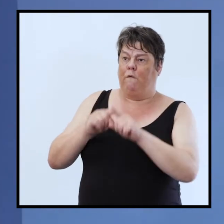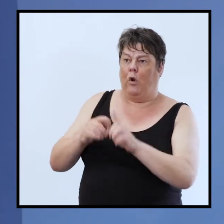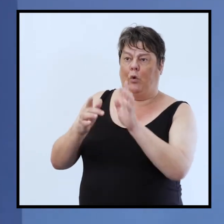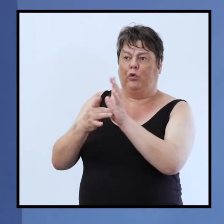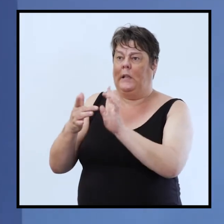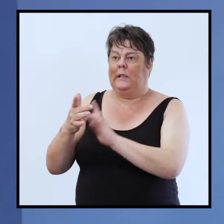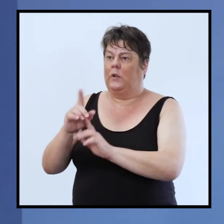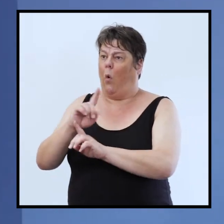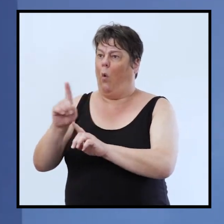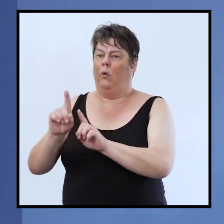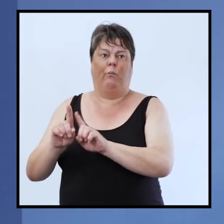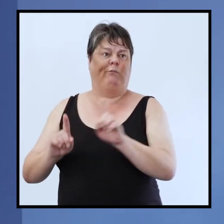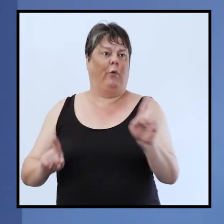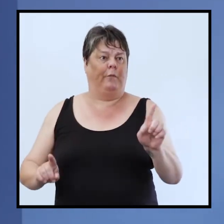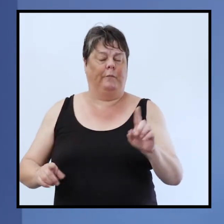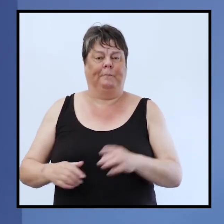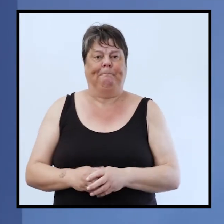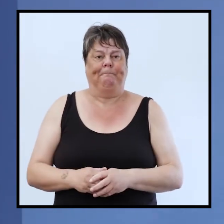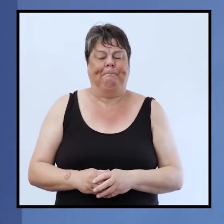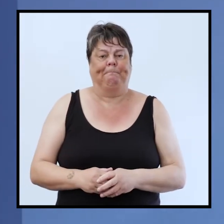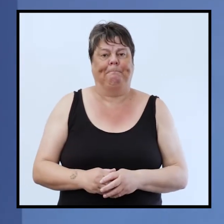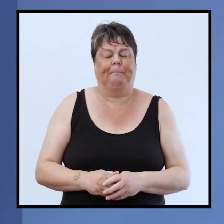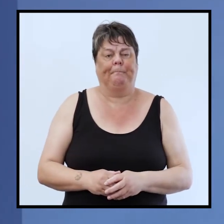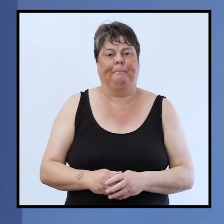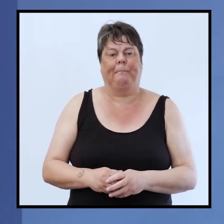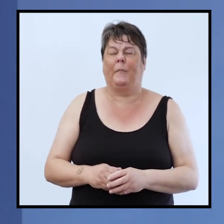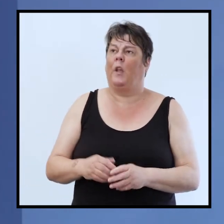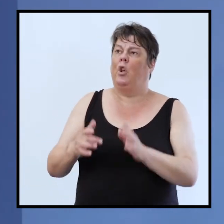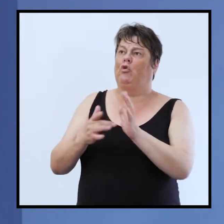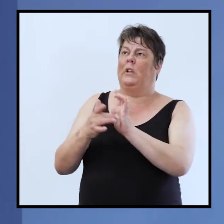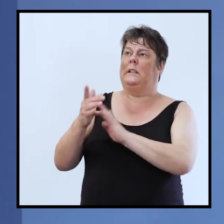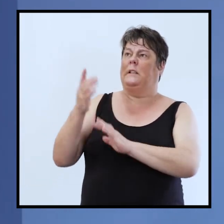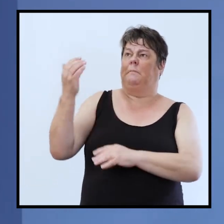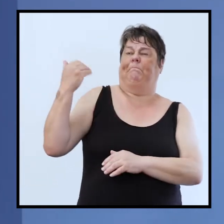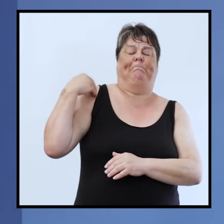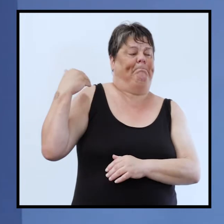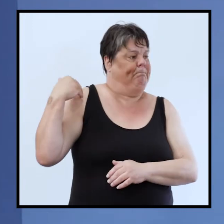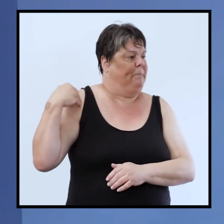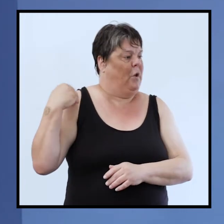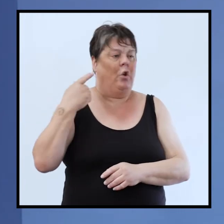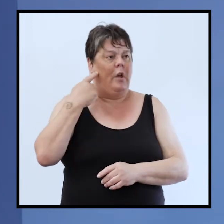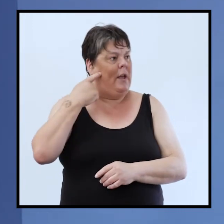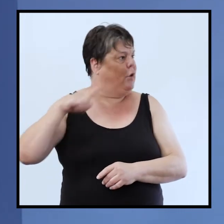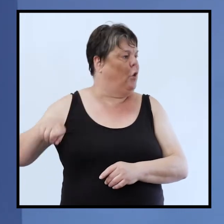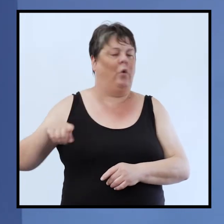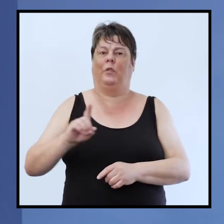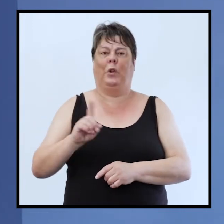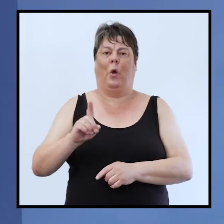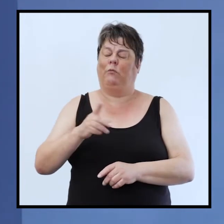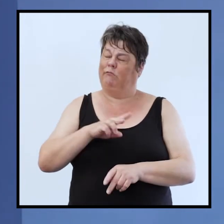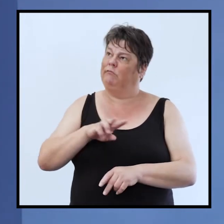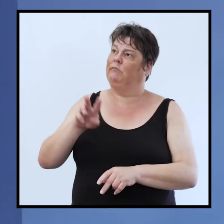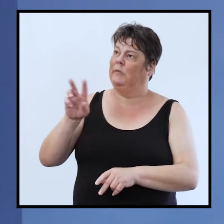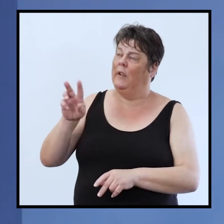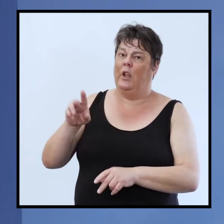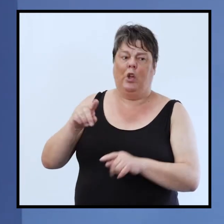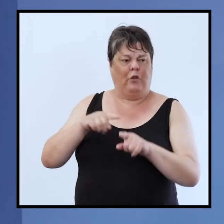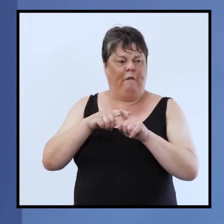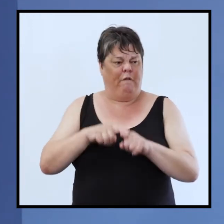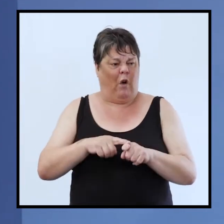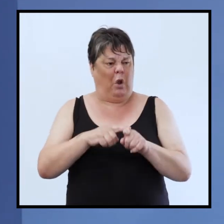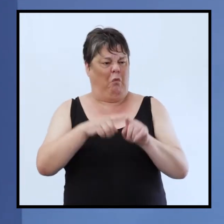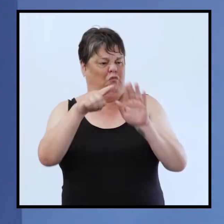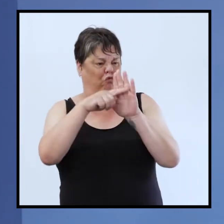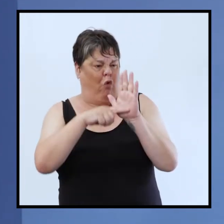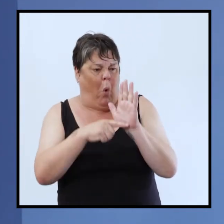consequences from the choice so i just want to say to you don't ignore jesus he offers freedom don't choose legalism or